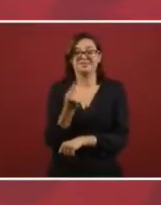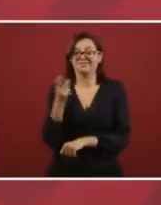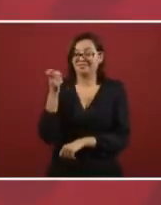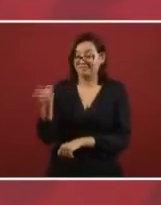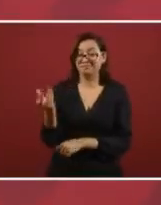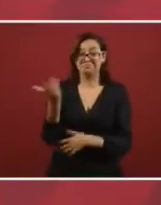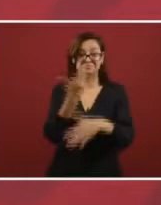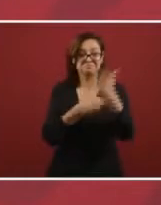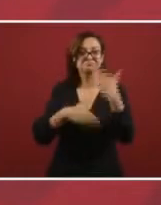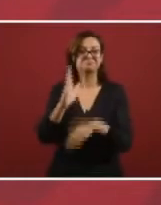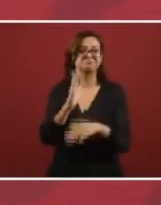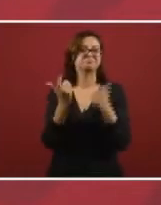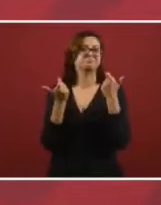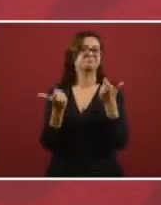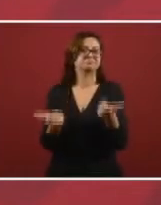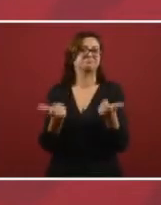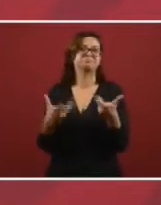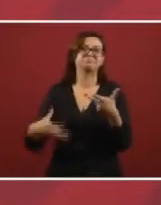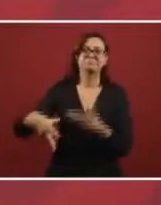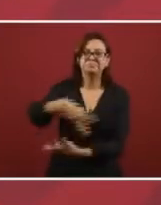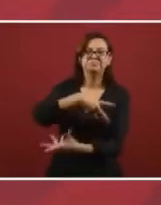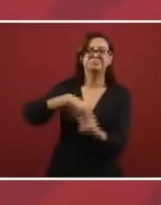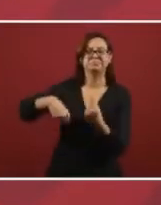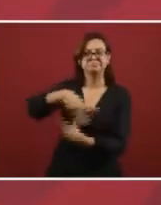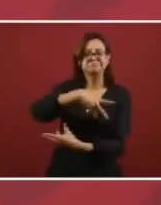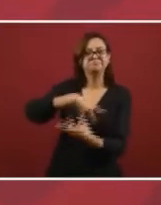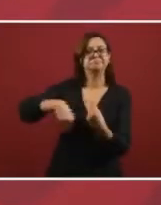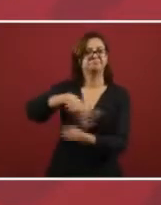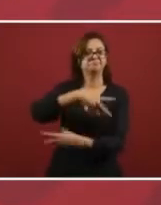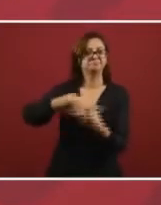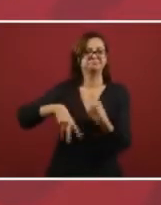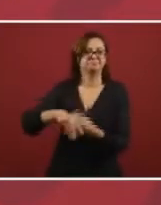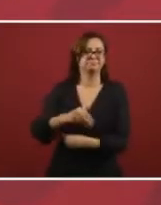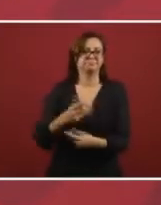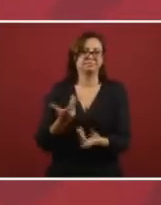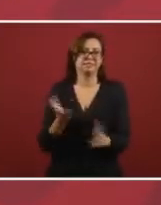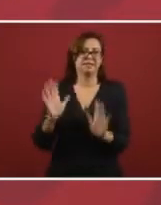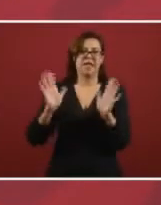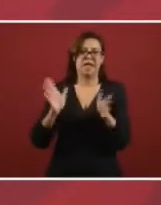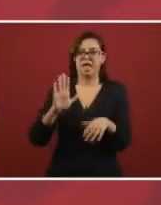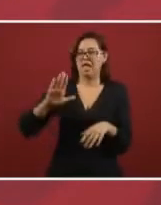increases of income to the nation